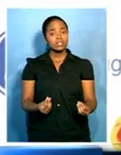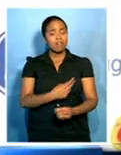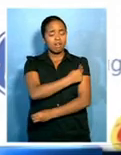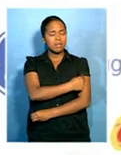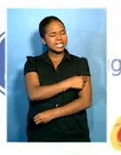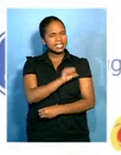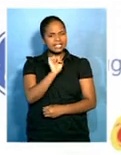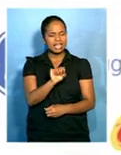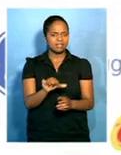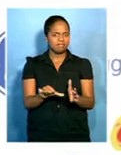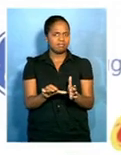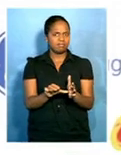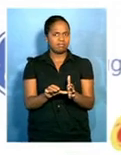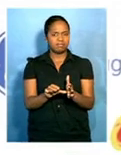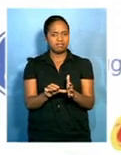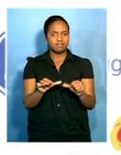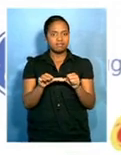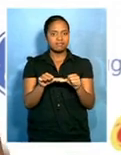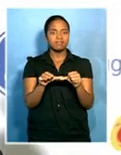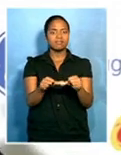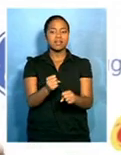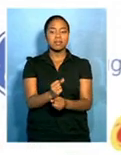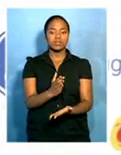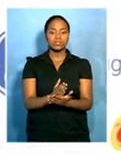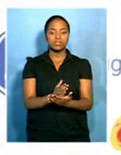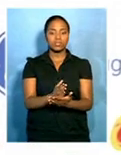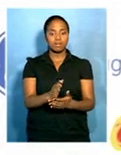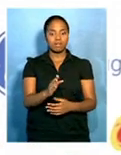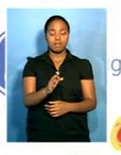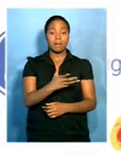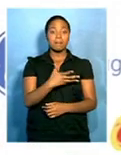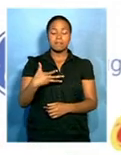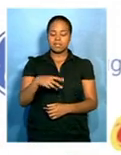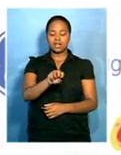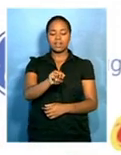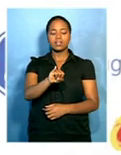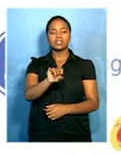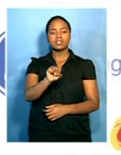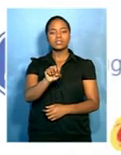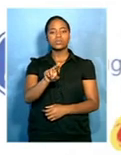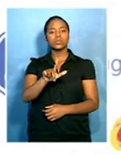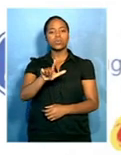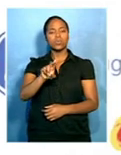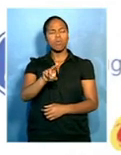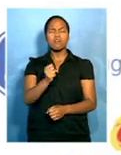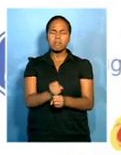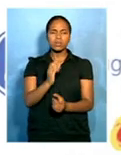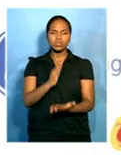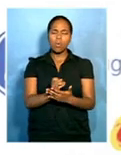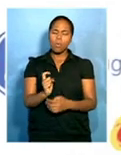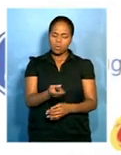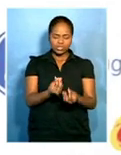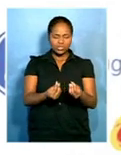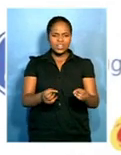is a continuation and an extension of that suitcase that Masa Sulu carried on her head to make certain that every